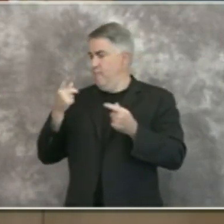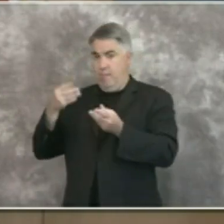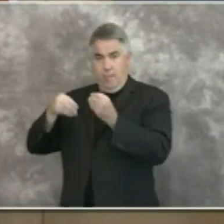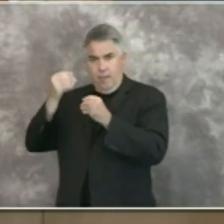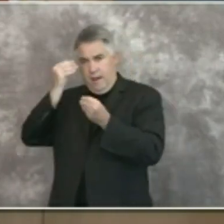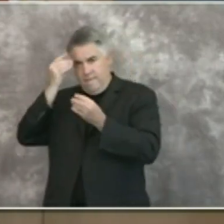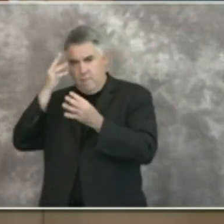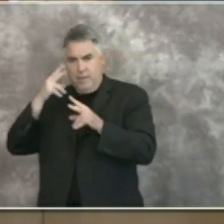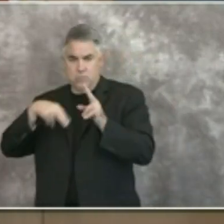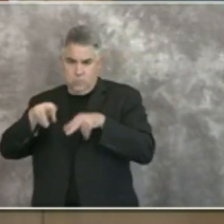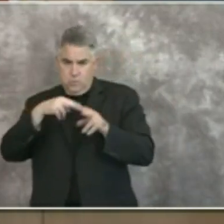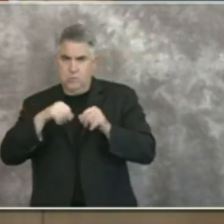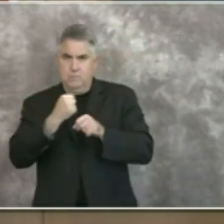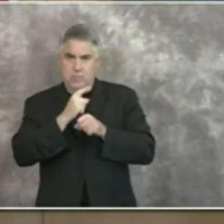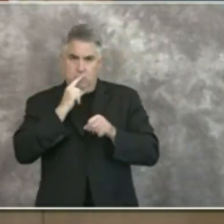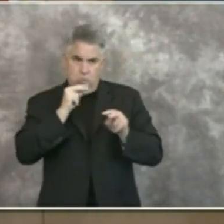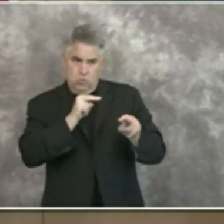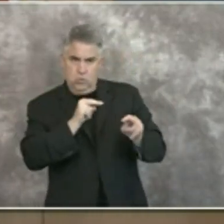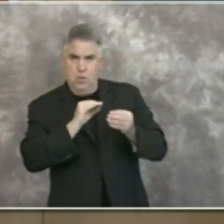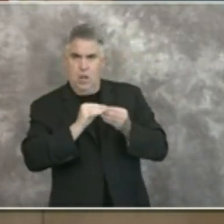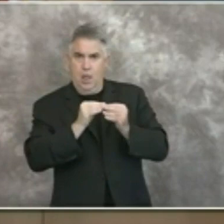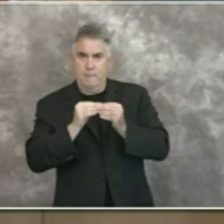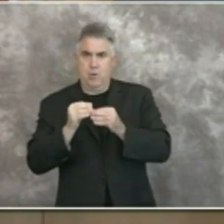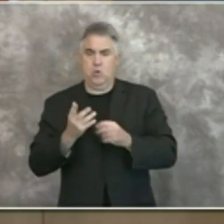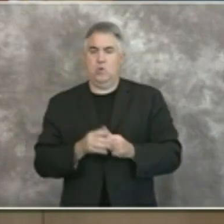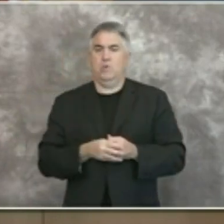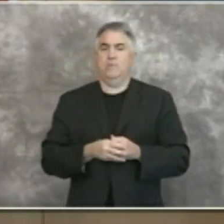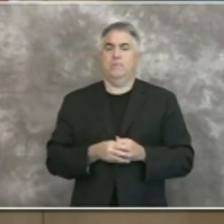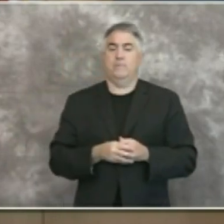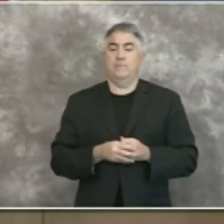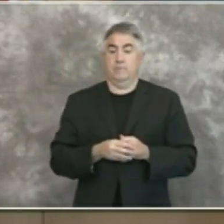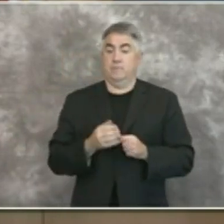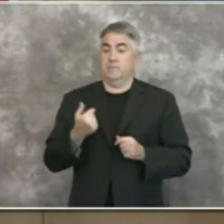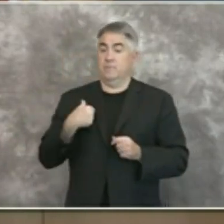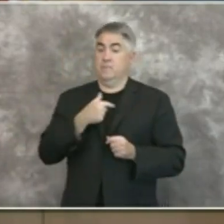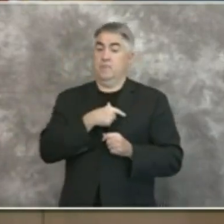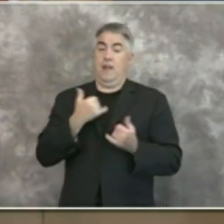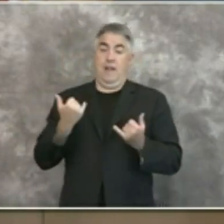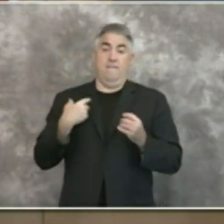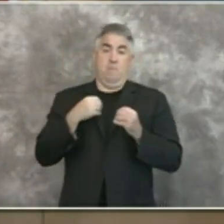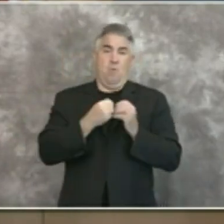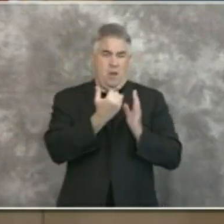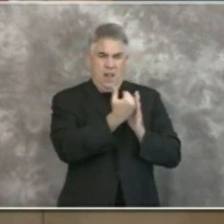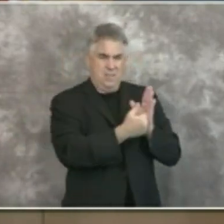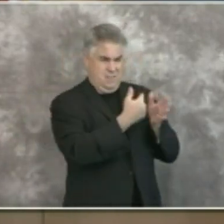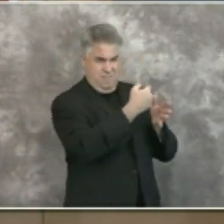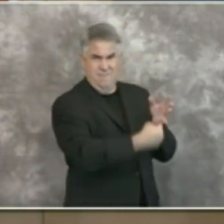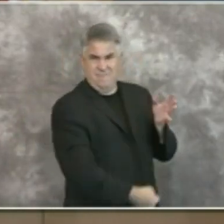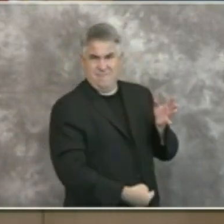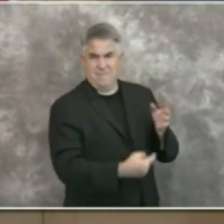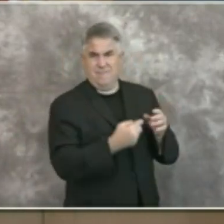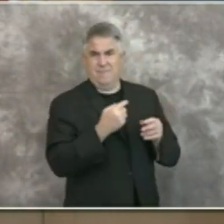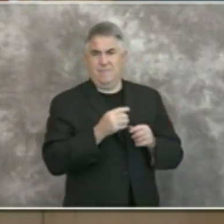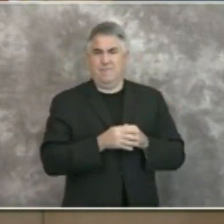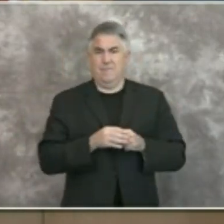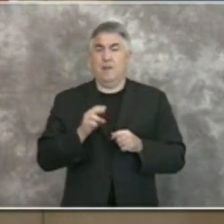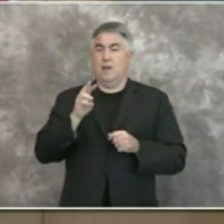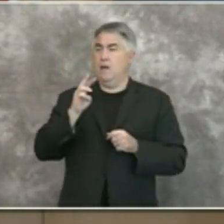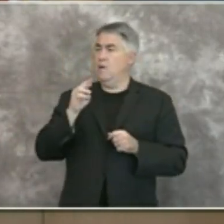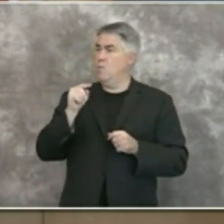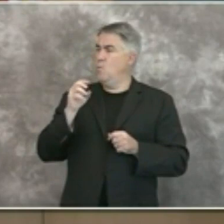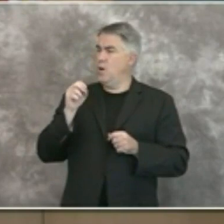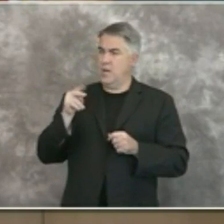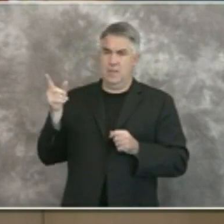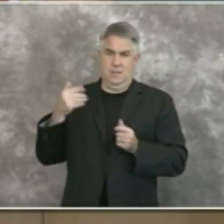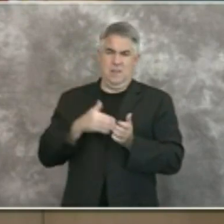that announcement. Once they put out additional guidance for an entity then Dr. Wilma Wooten will review it and will determine when